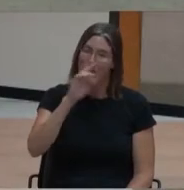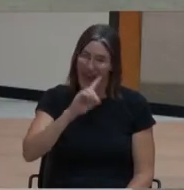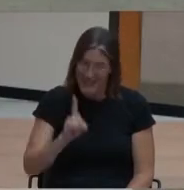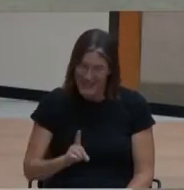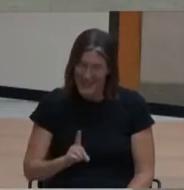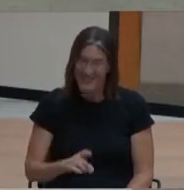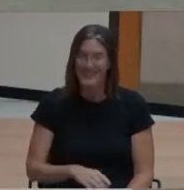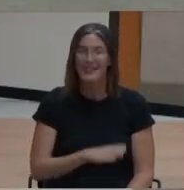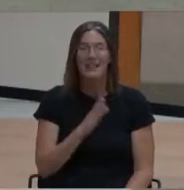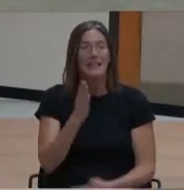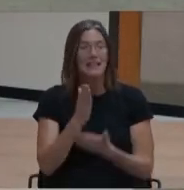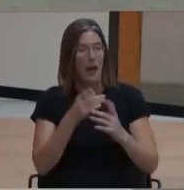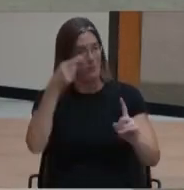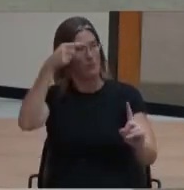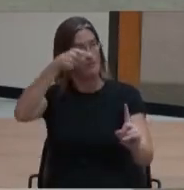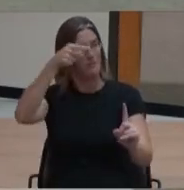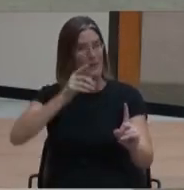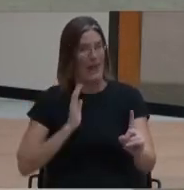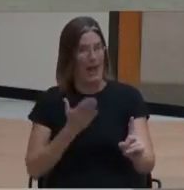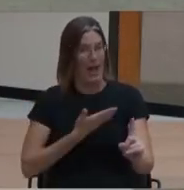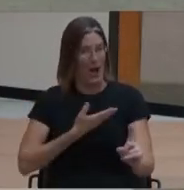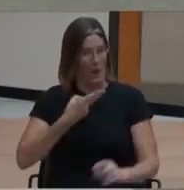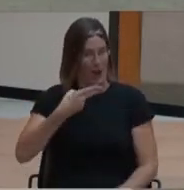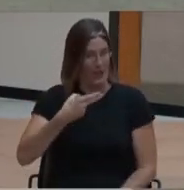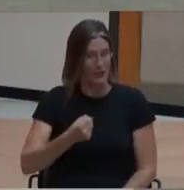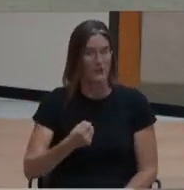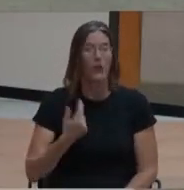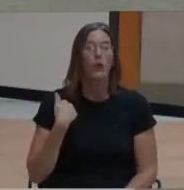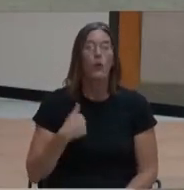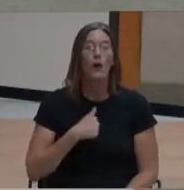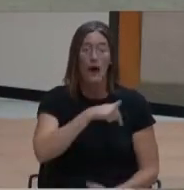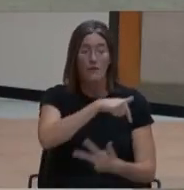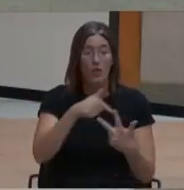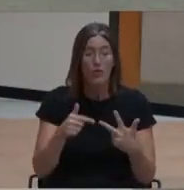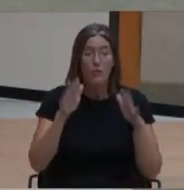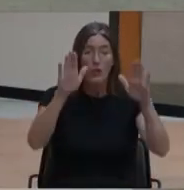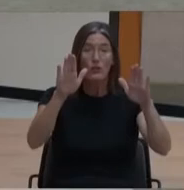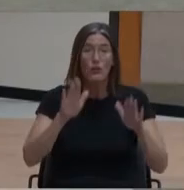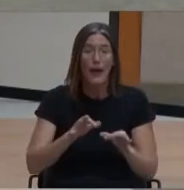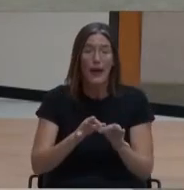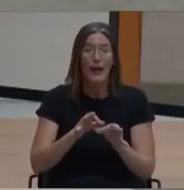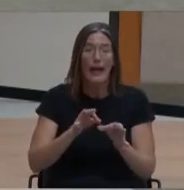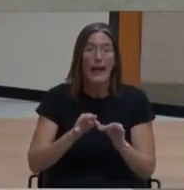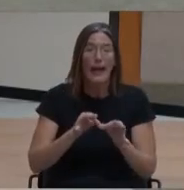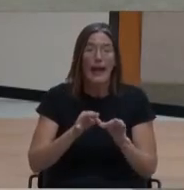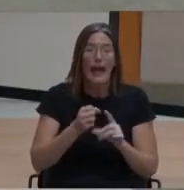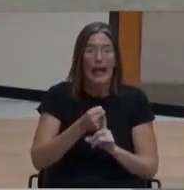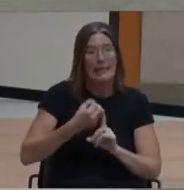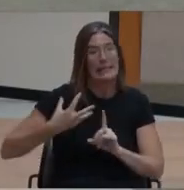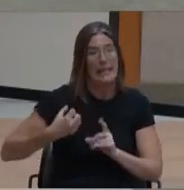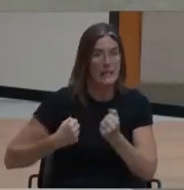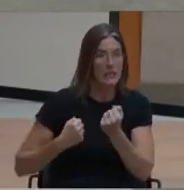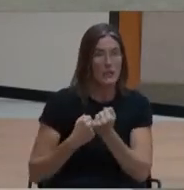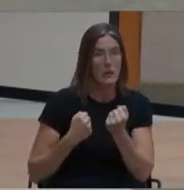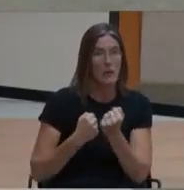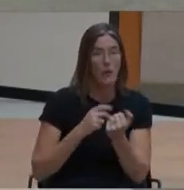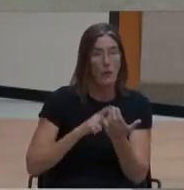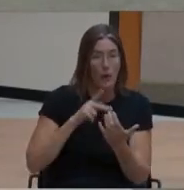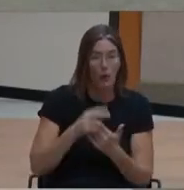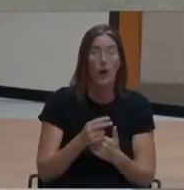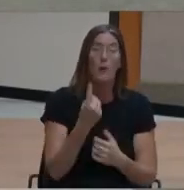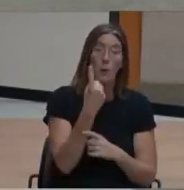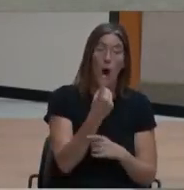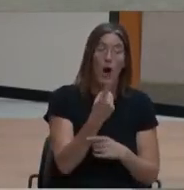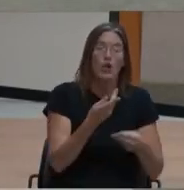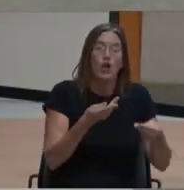First, I'd like to highlight three great extended support programs on our campus. The first is Nutri-Ground, a program built